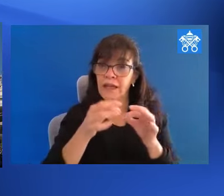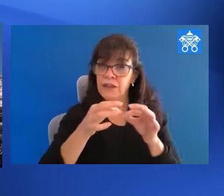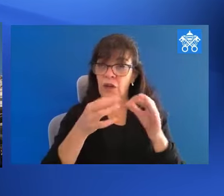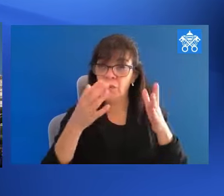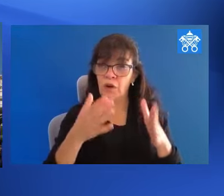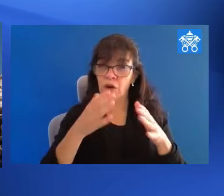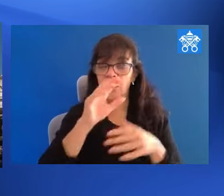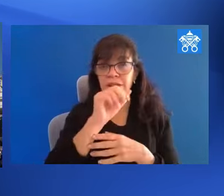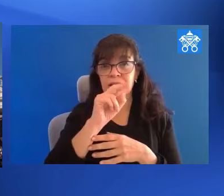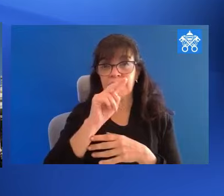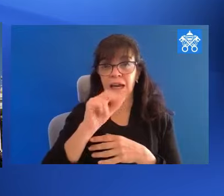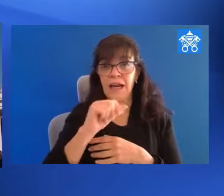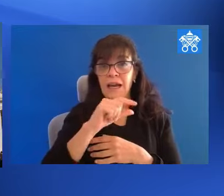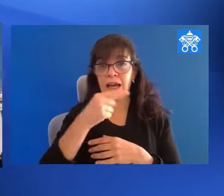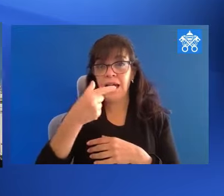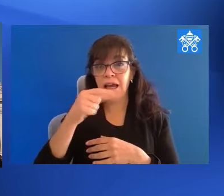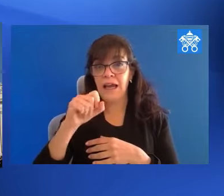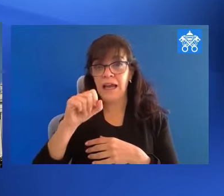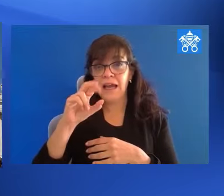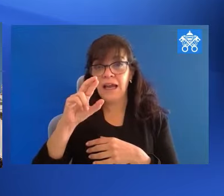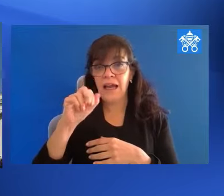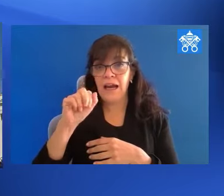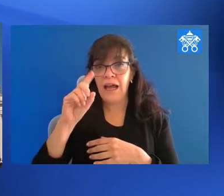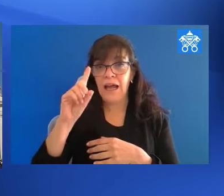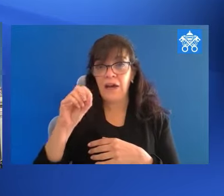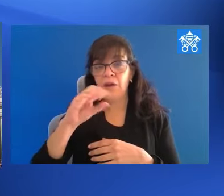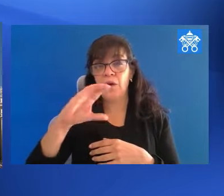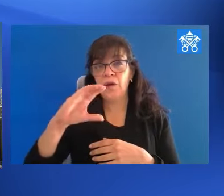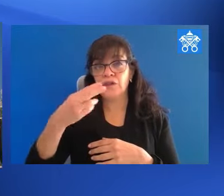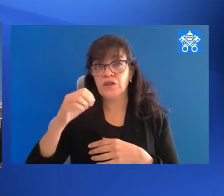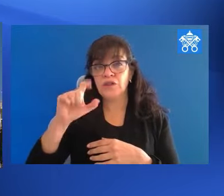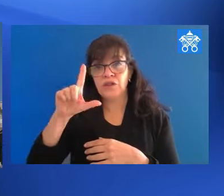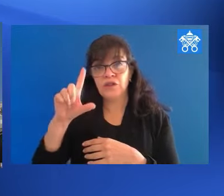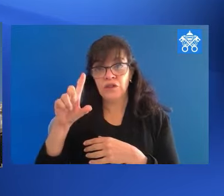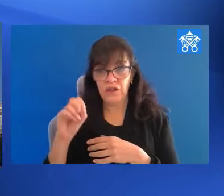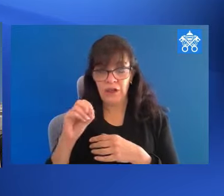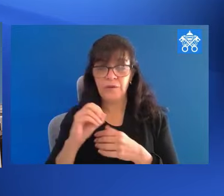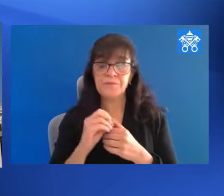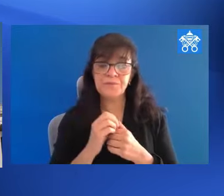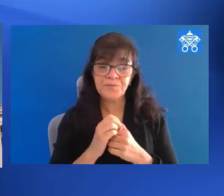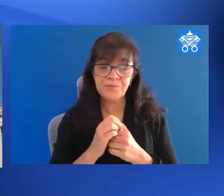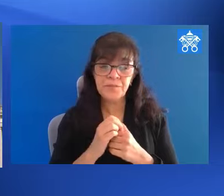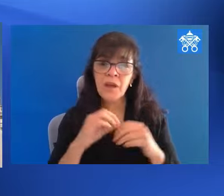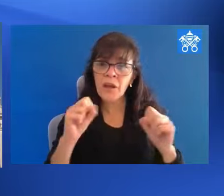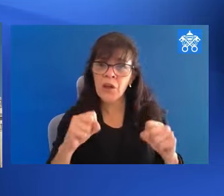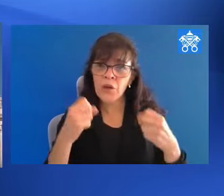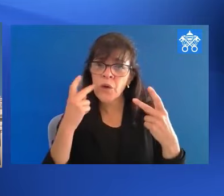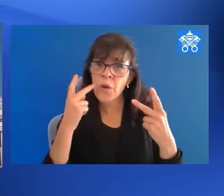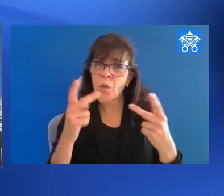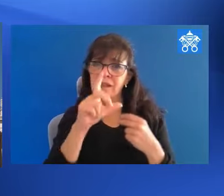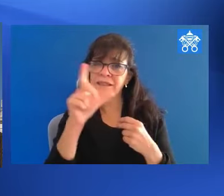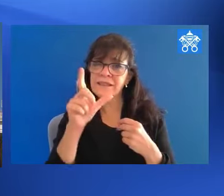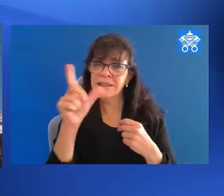A special welcome to all of you joining us through our partner broadcasting stations, which include Catholic TV, Catholic Faith